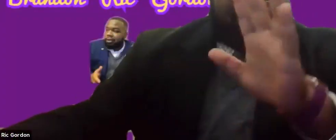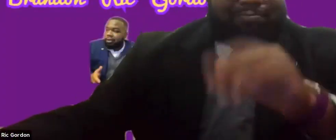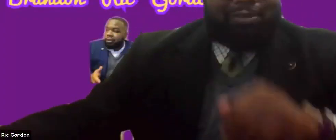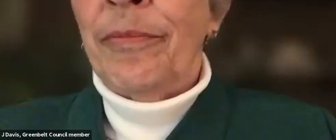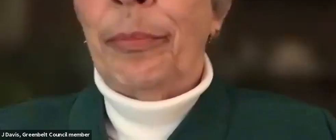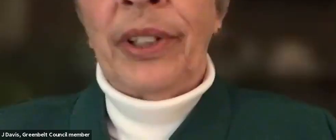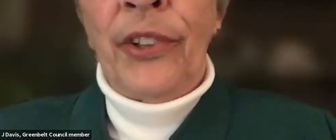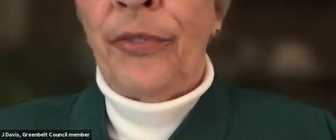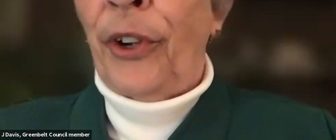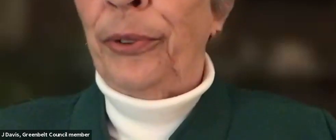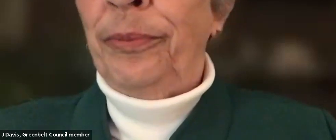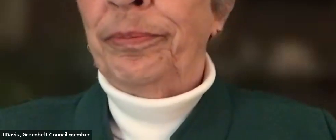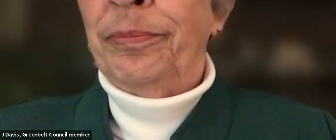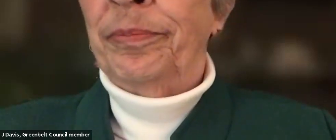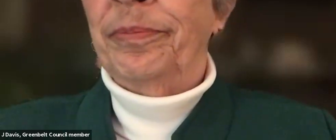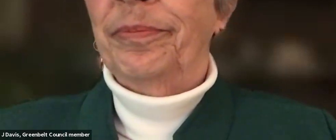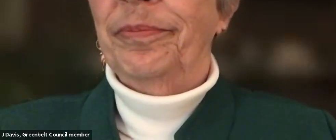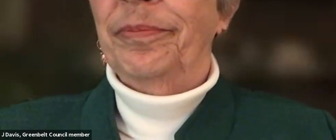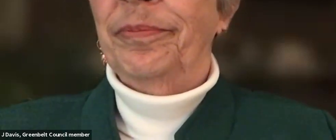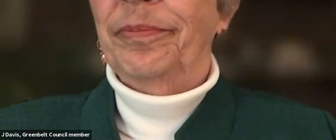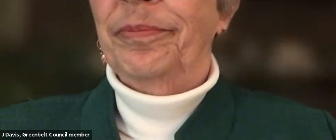-bye. Good night. Bye-bye, all.